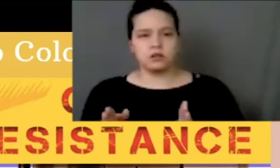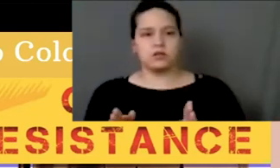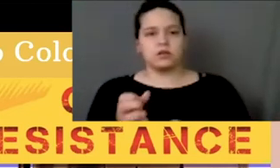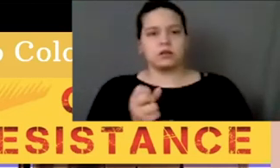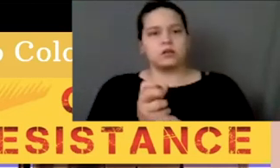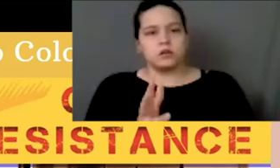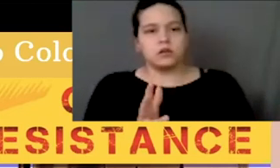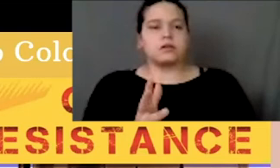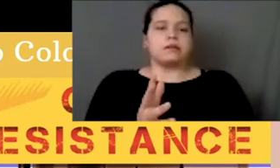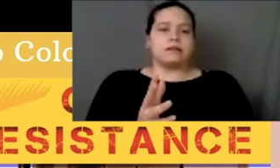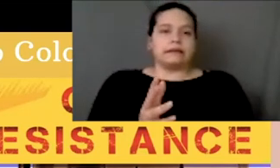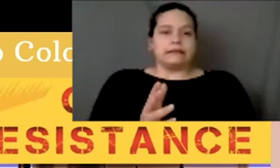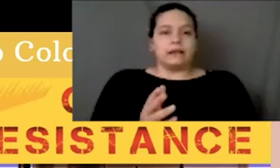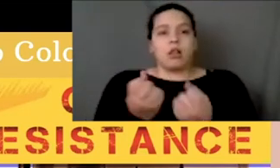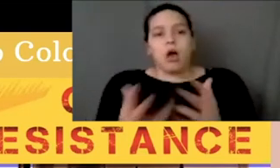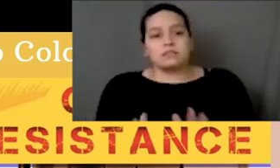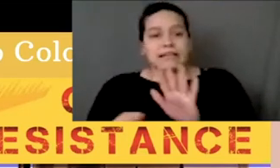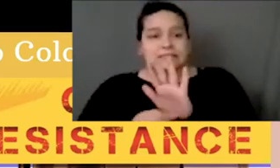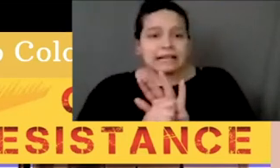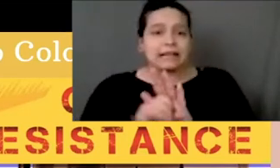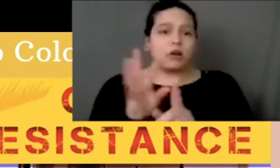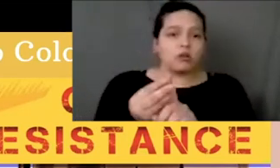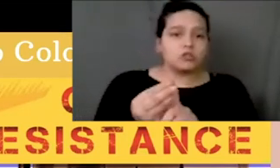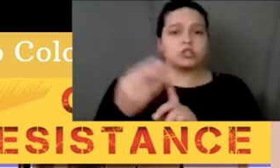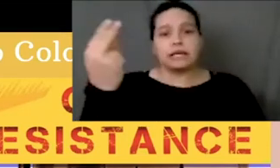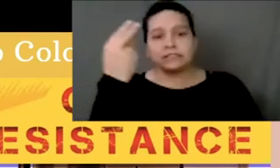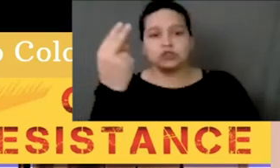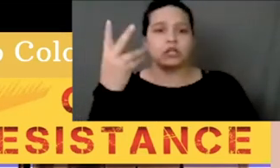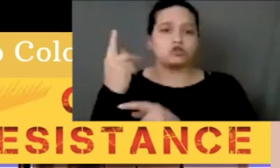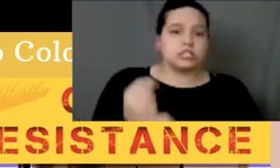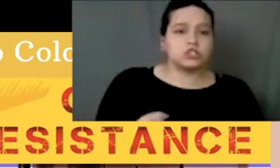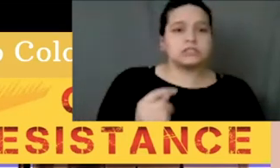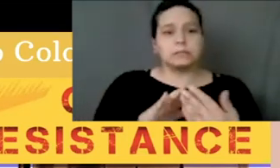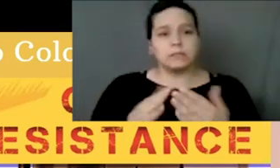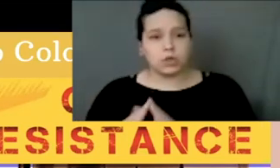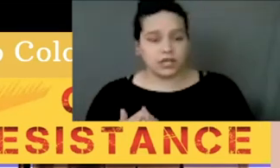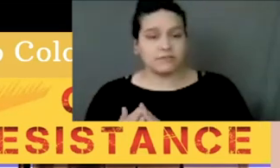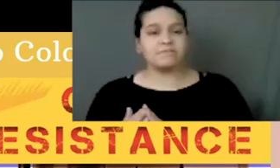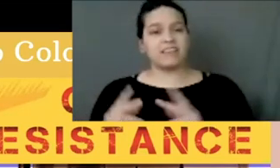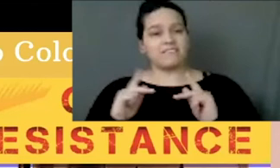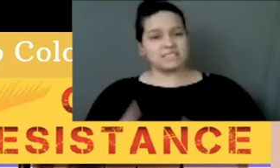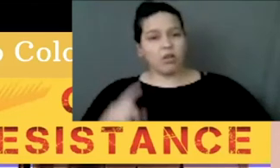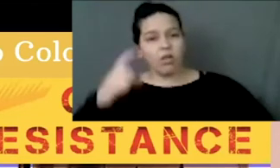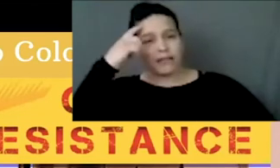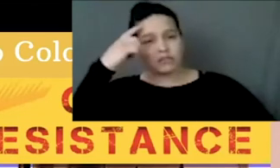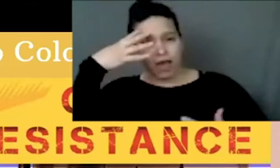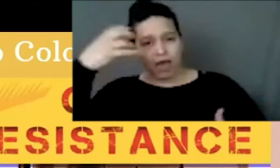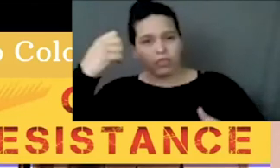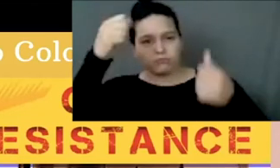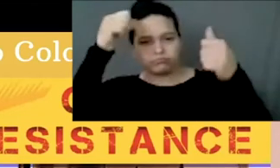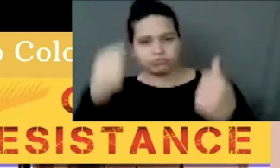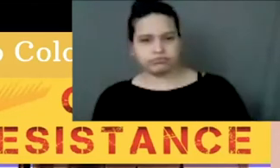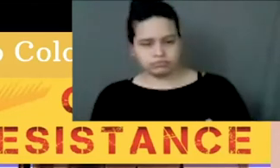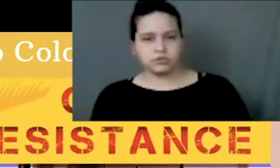traditions, and community. Decline in physical and mental health and further removal of sovereign living